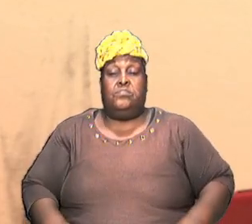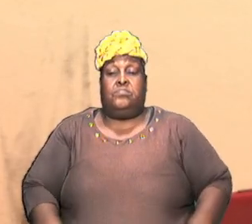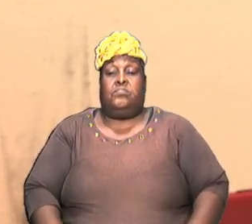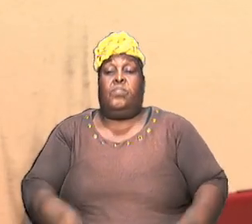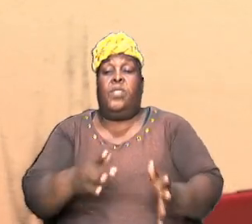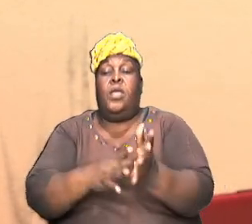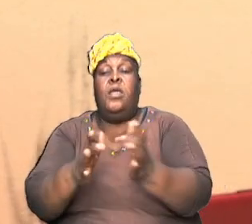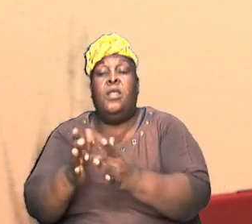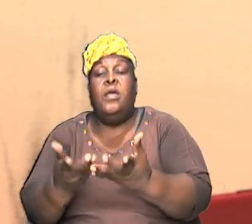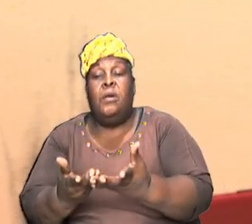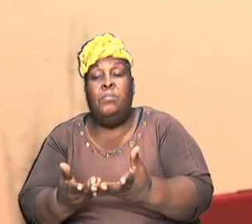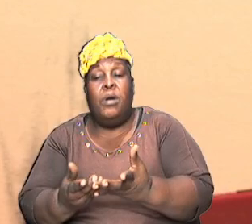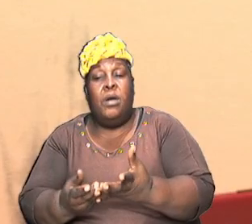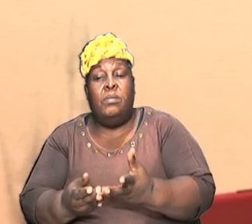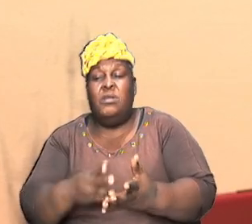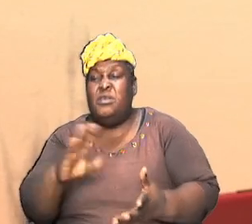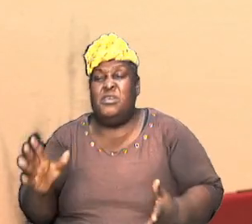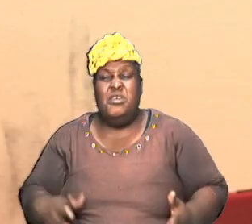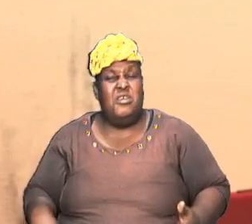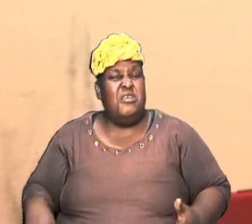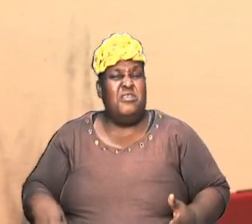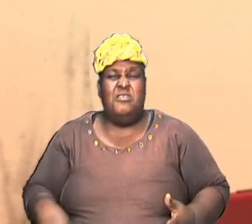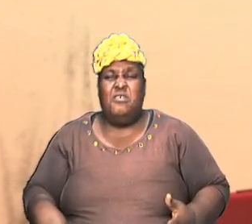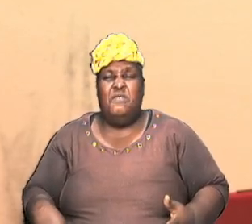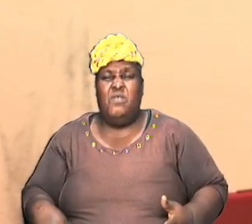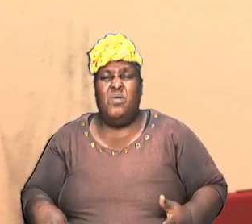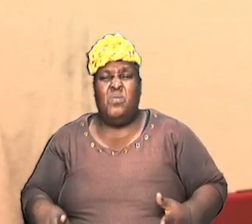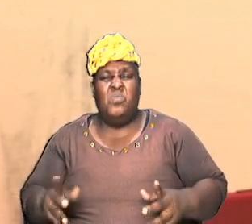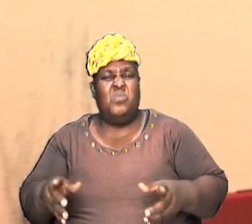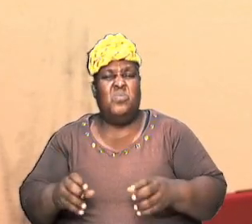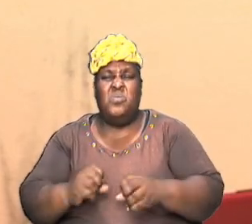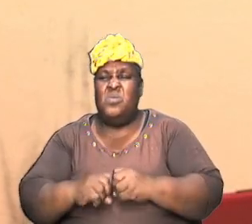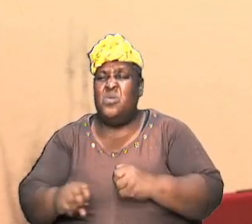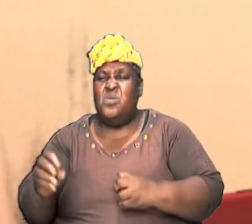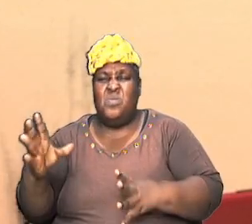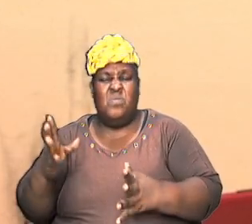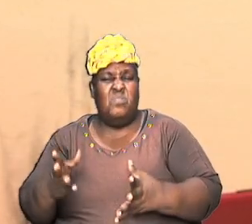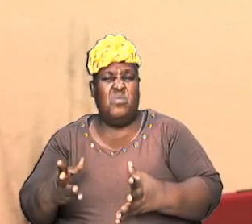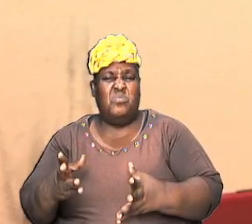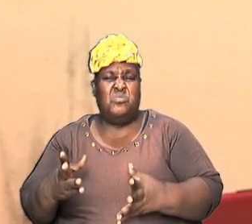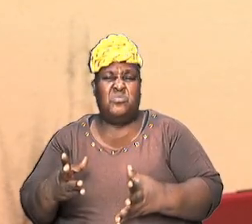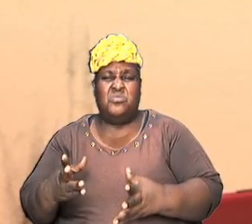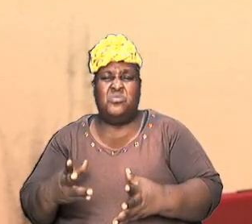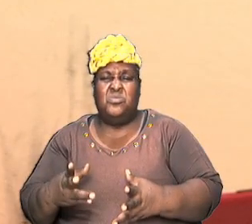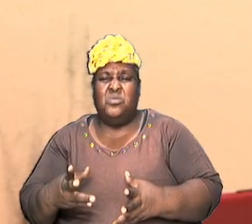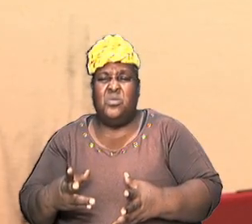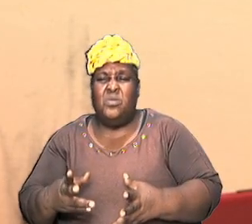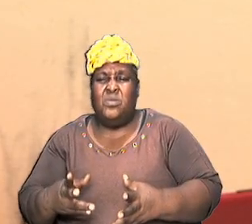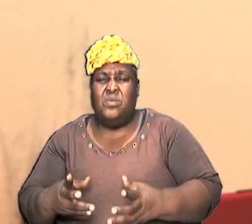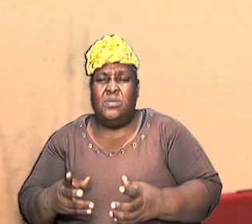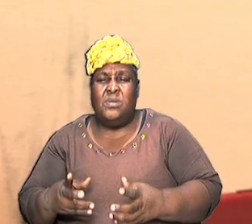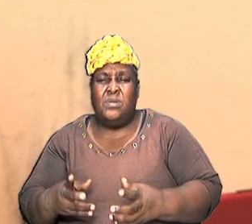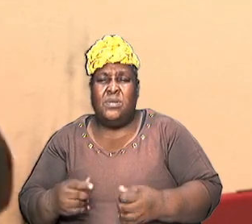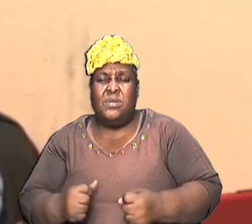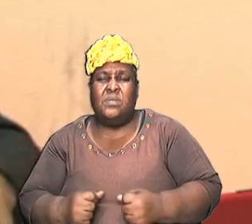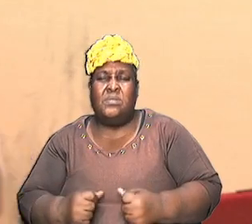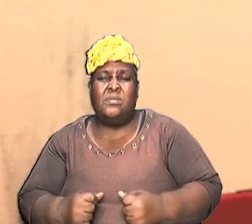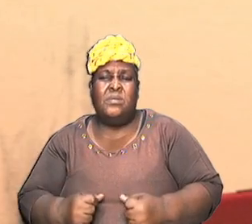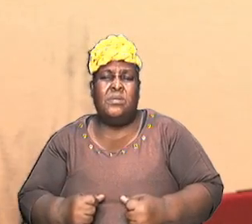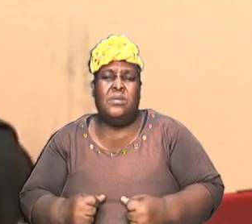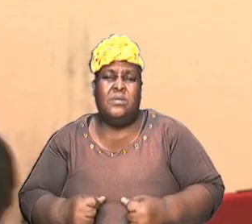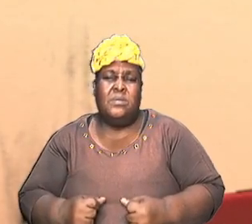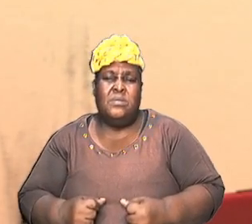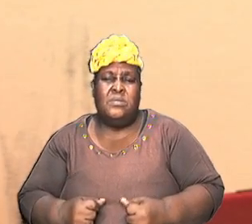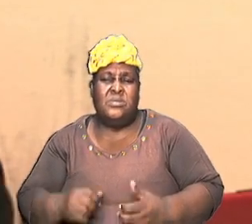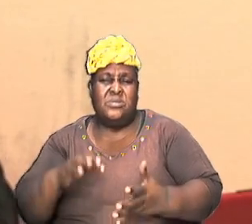the Bible our Bible didn't go into details about that so it was telling us other things but there was another book which is the book of Enum you as I said it's not a